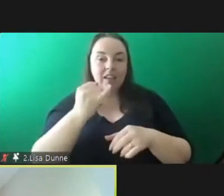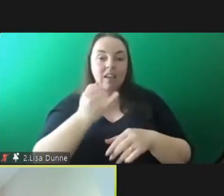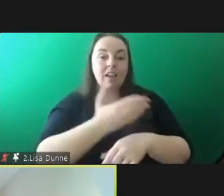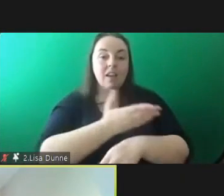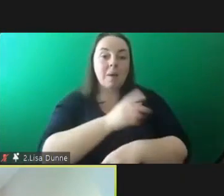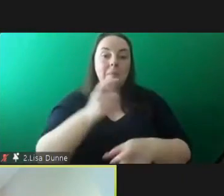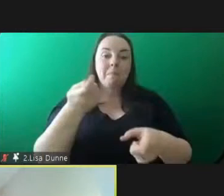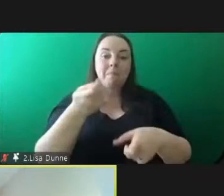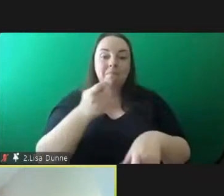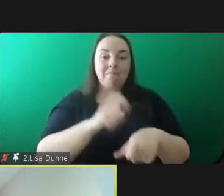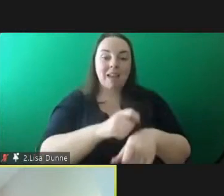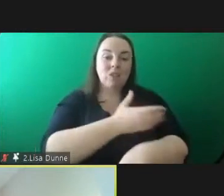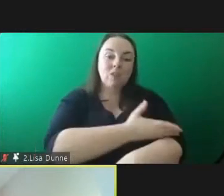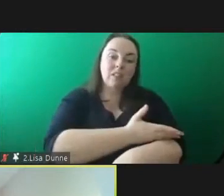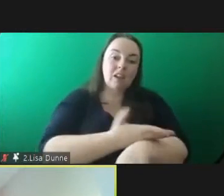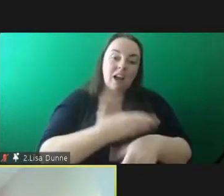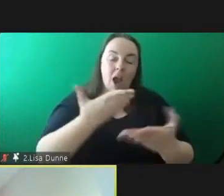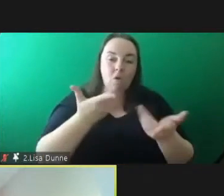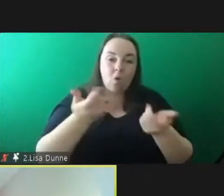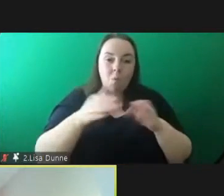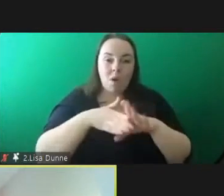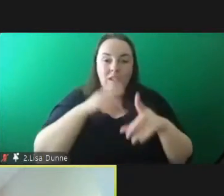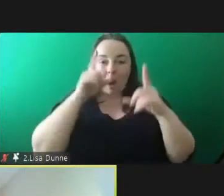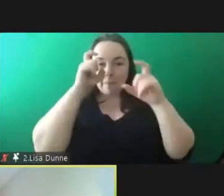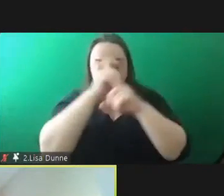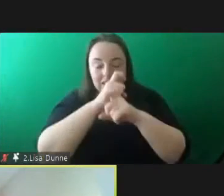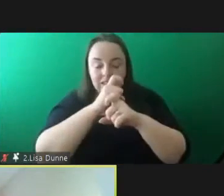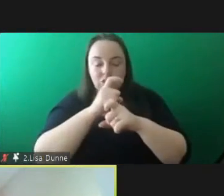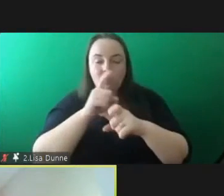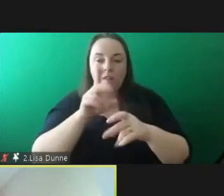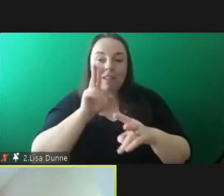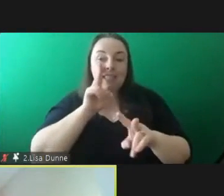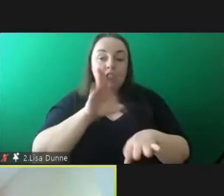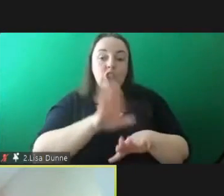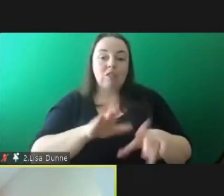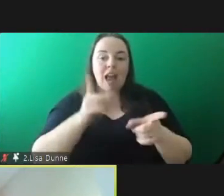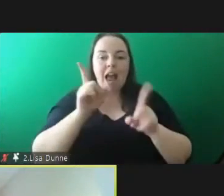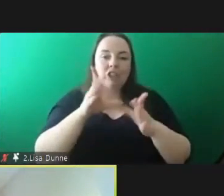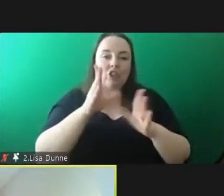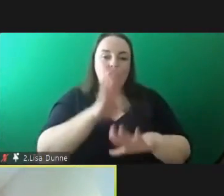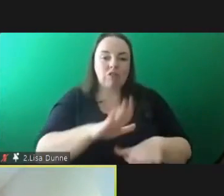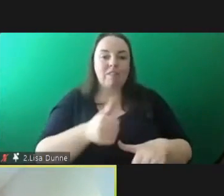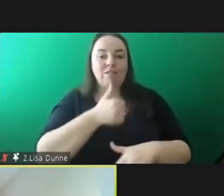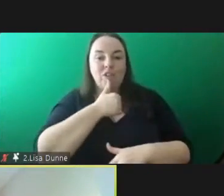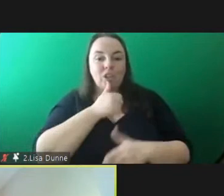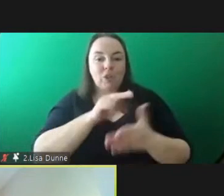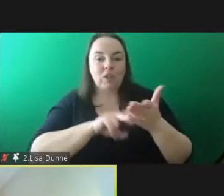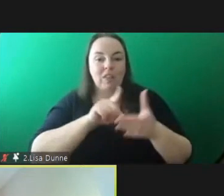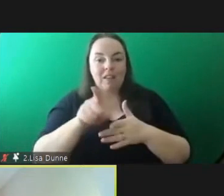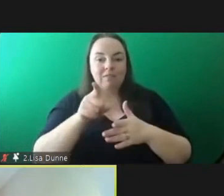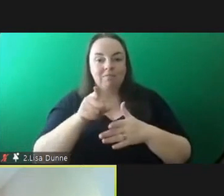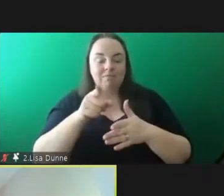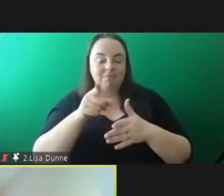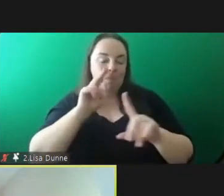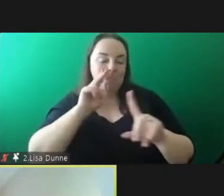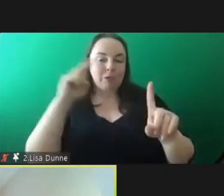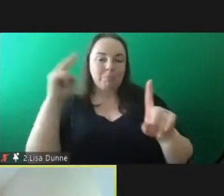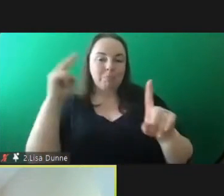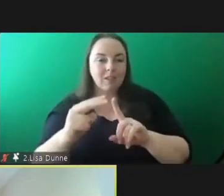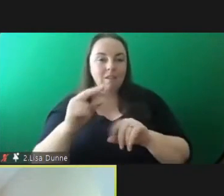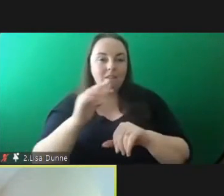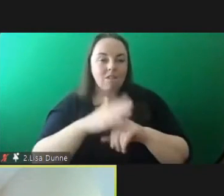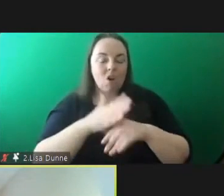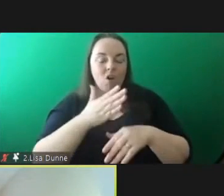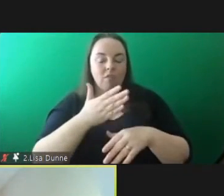navigate the complexity is um seeing children as children first and and and using that lens um uh to embark